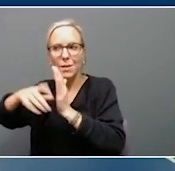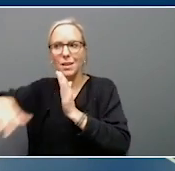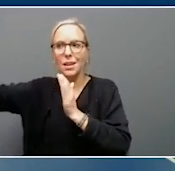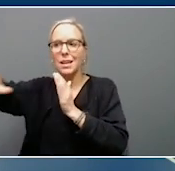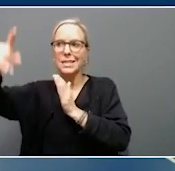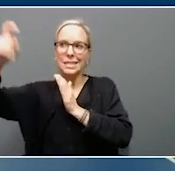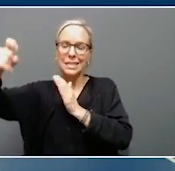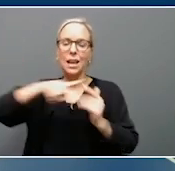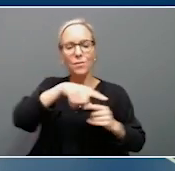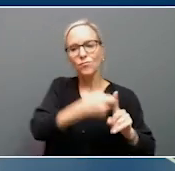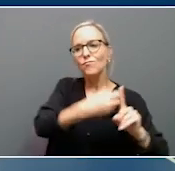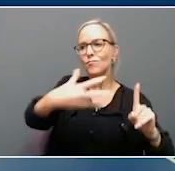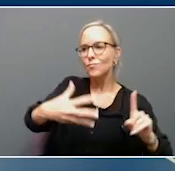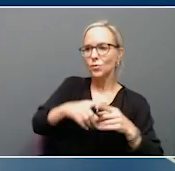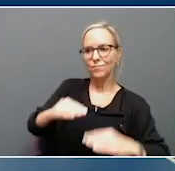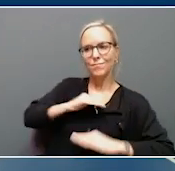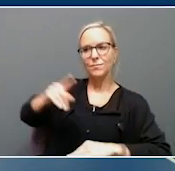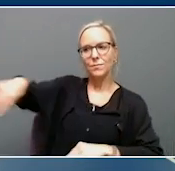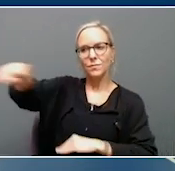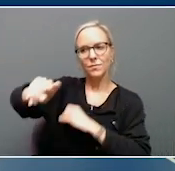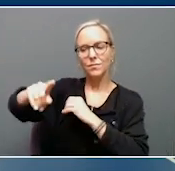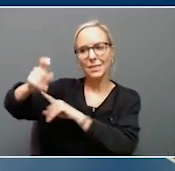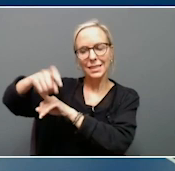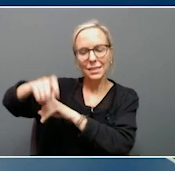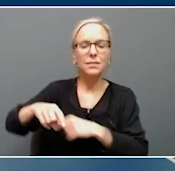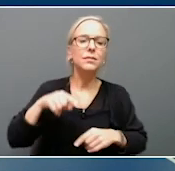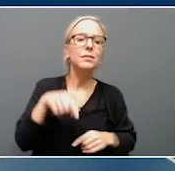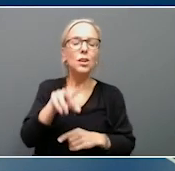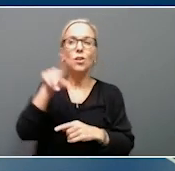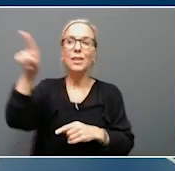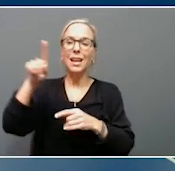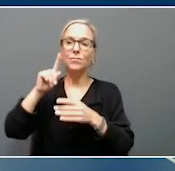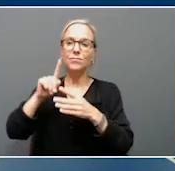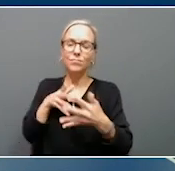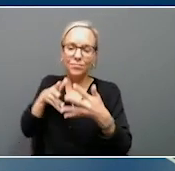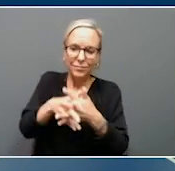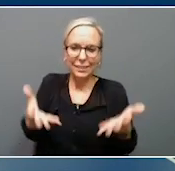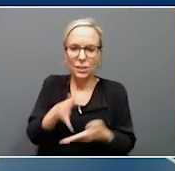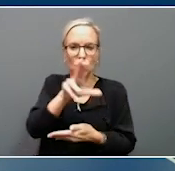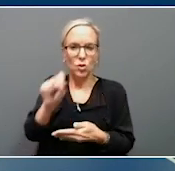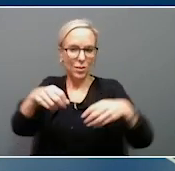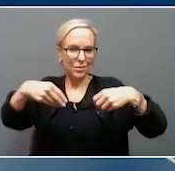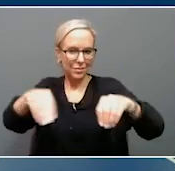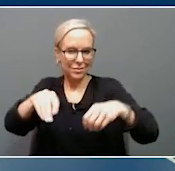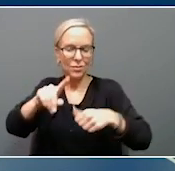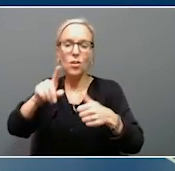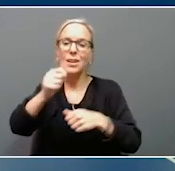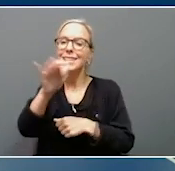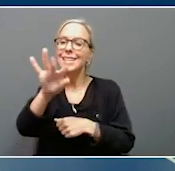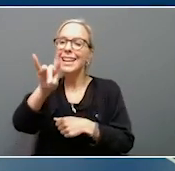Headquartered in Tokyo, Japan, Hitachi expanded into the U.S. market in the mid-1980s with its first factory in Kentucky.